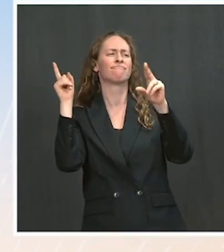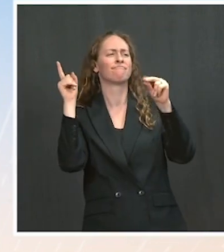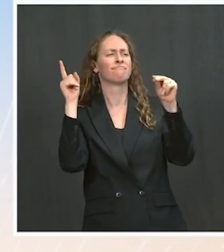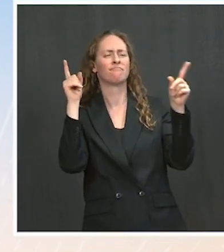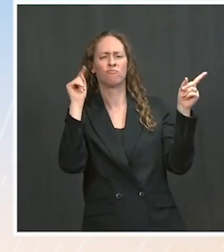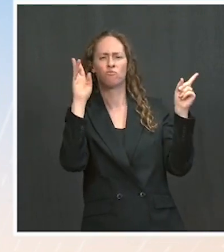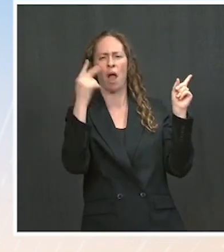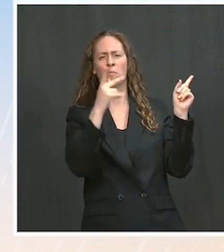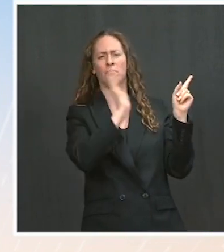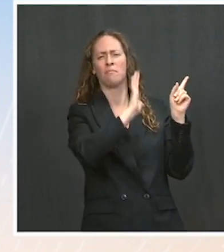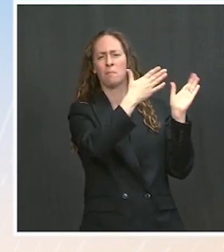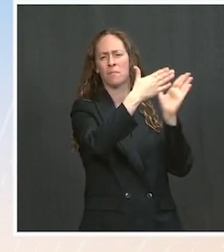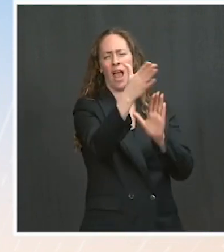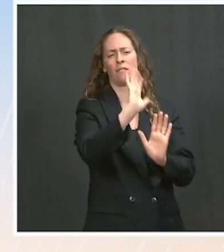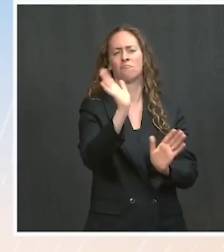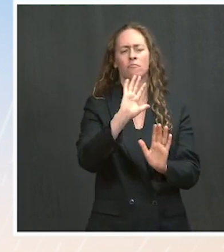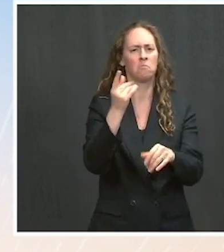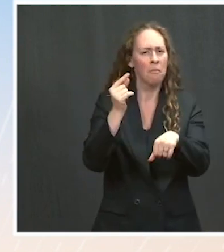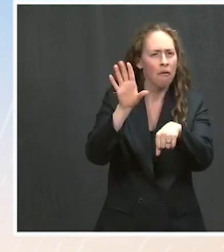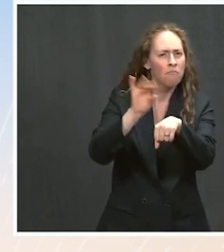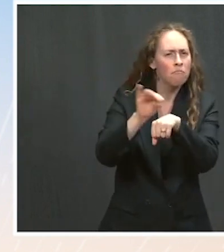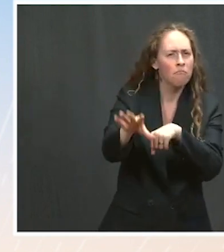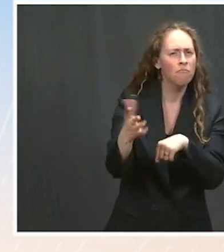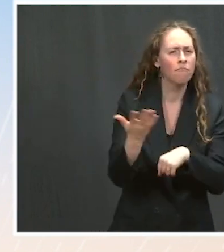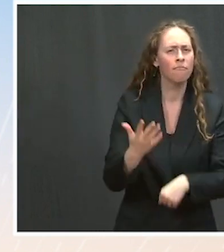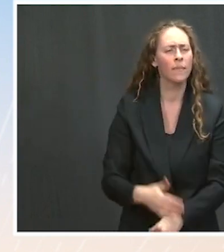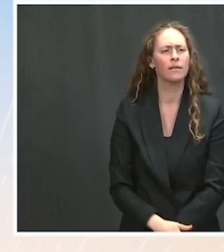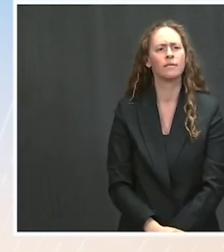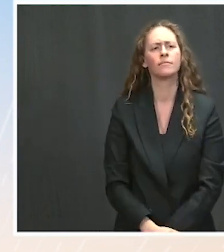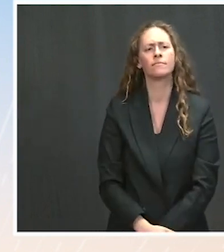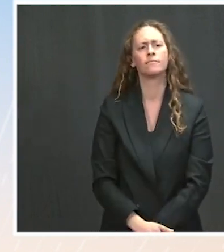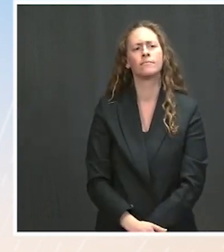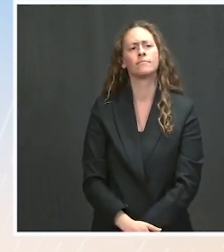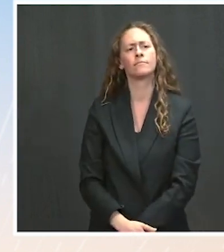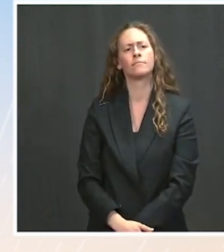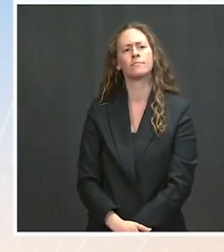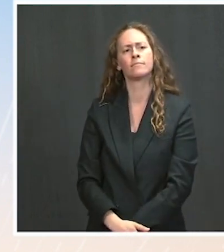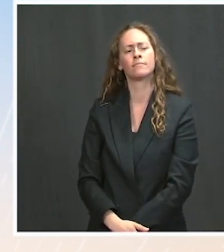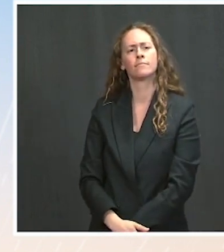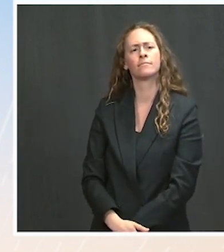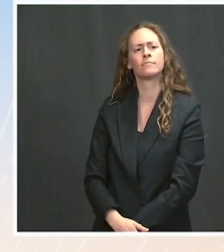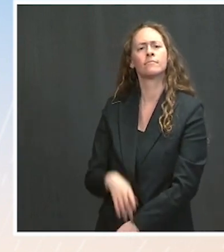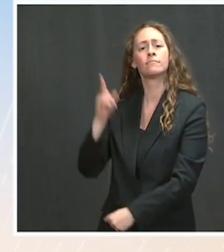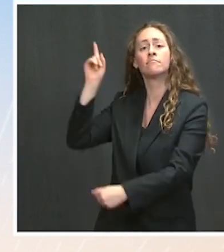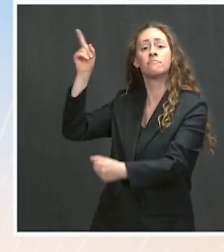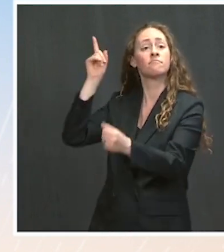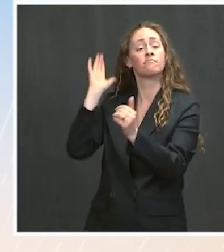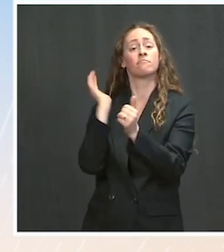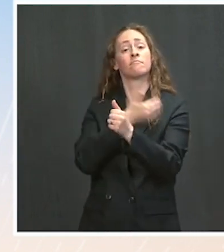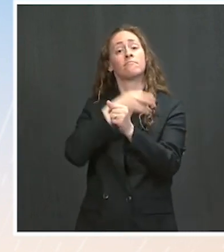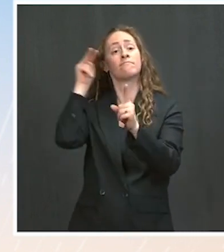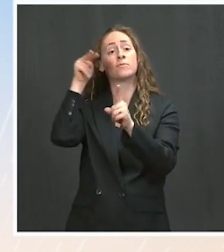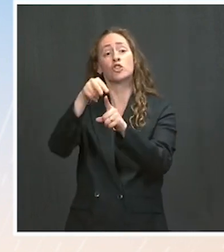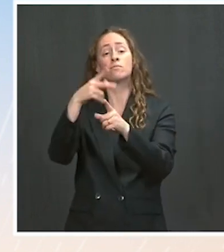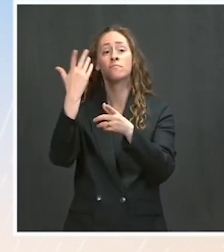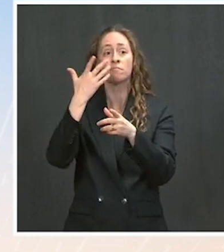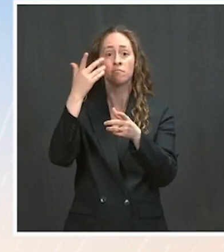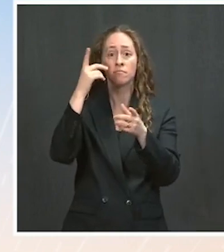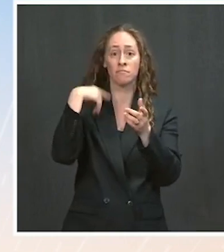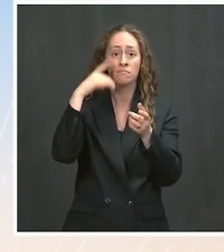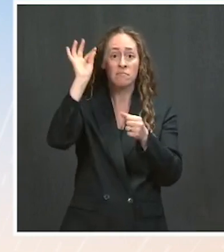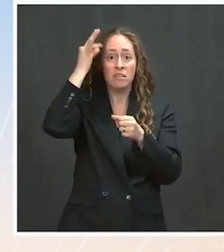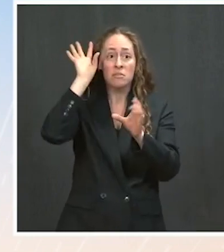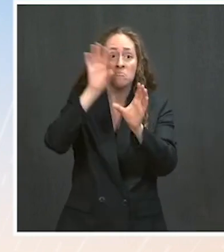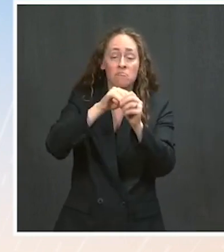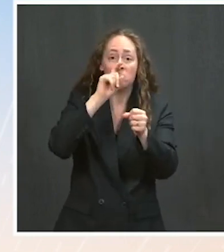view that the federal government will not be playing that role. The private sector may, and it may prompt the private sector moving forward on actions, which is where we